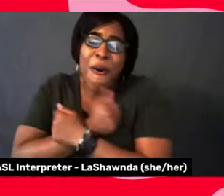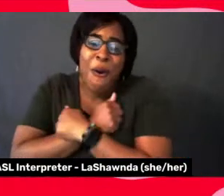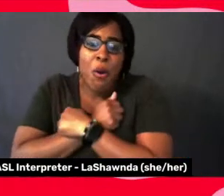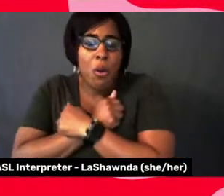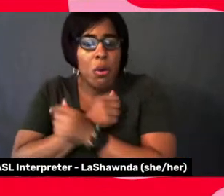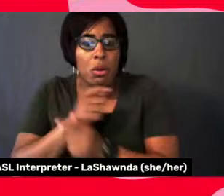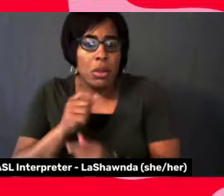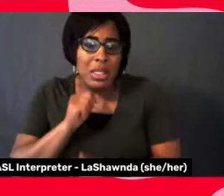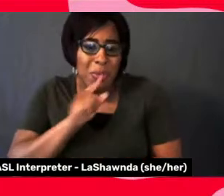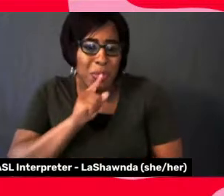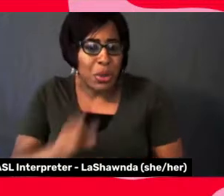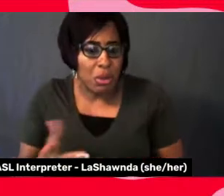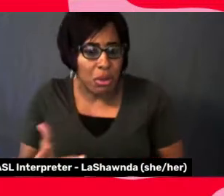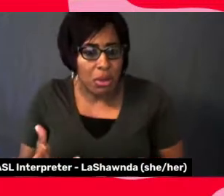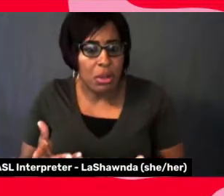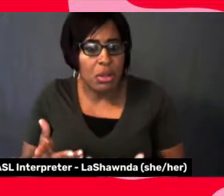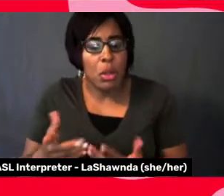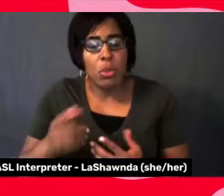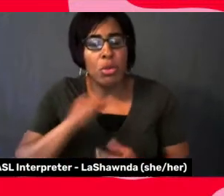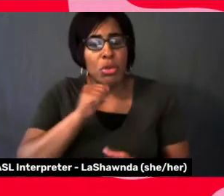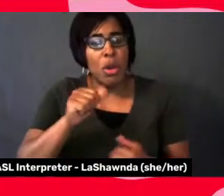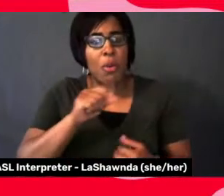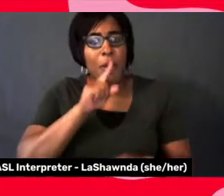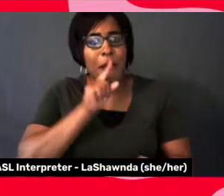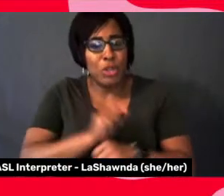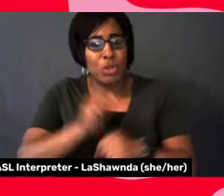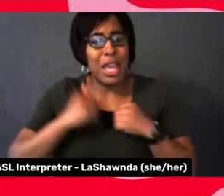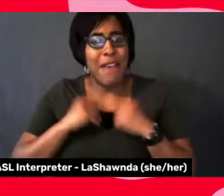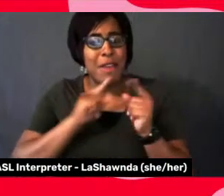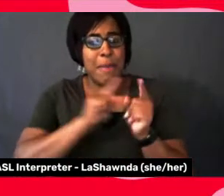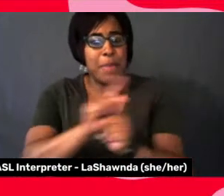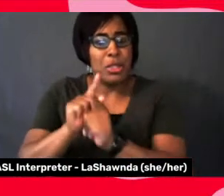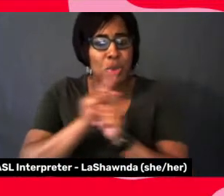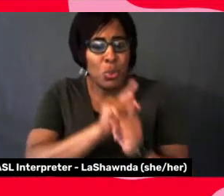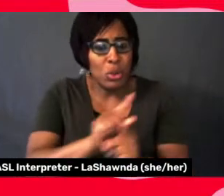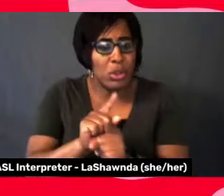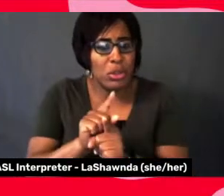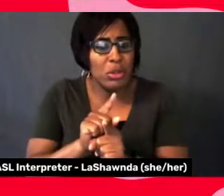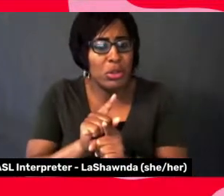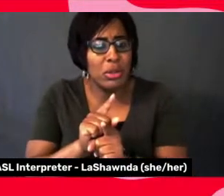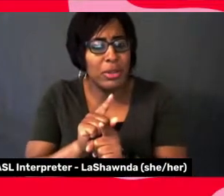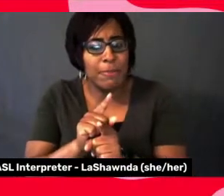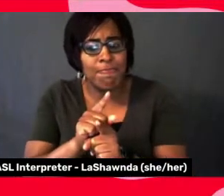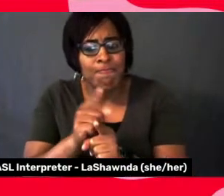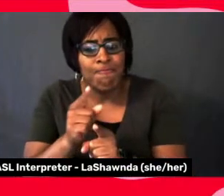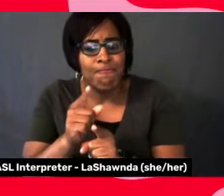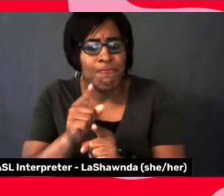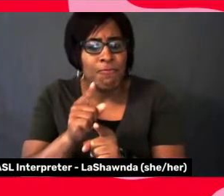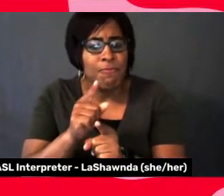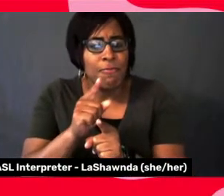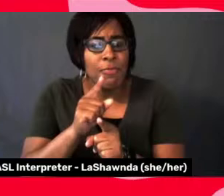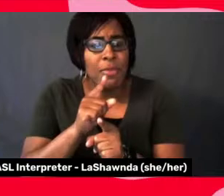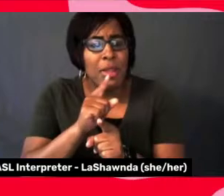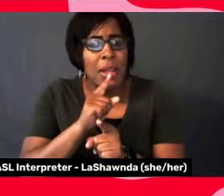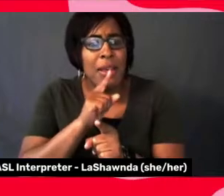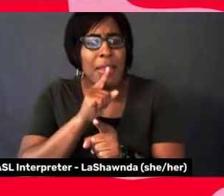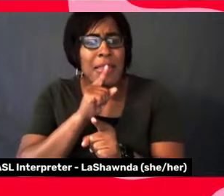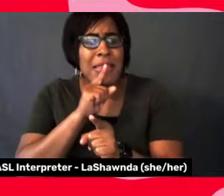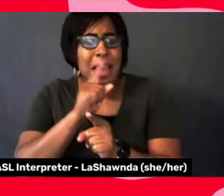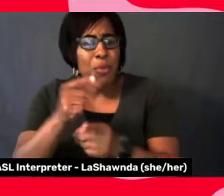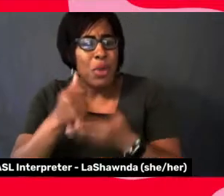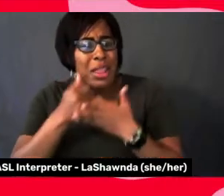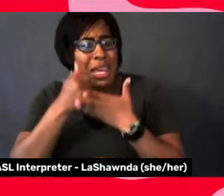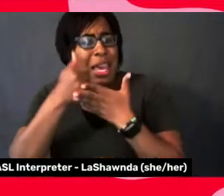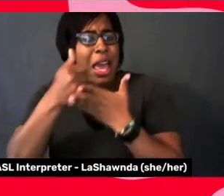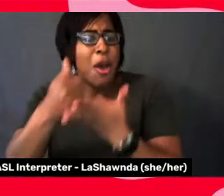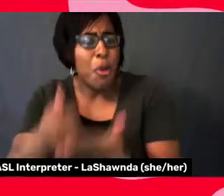actually having mentors that, you know, that really help you lift that word of burden and